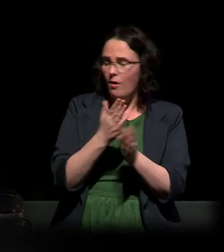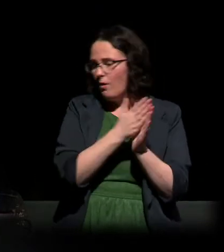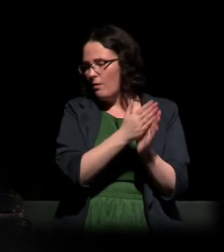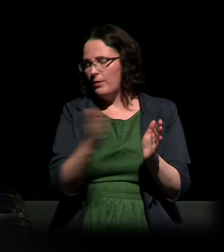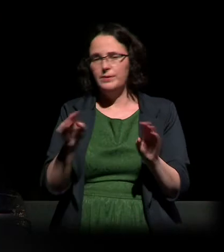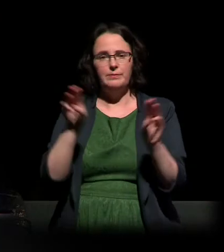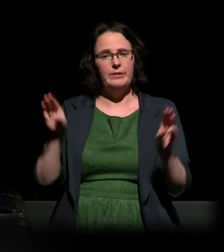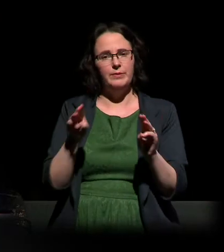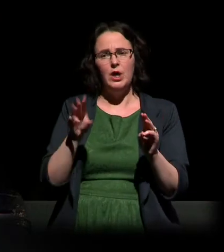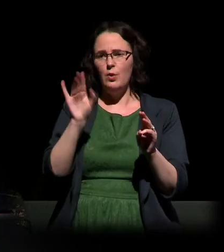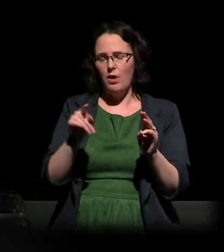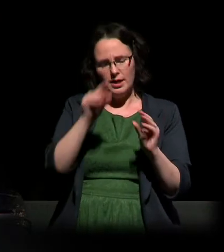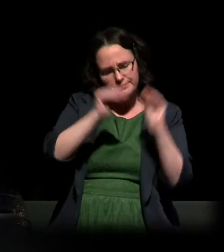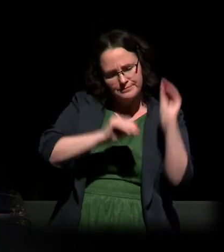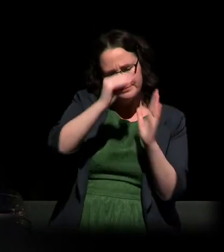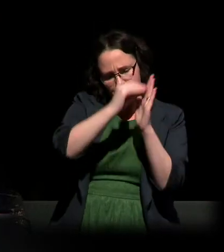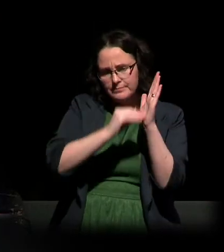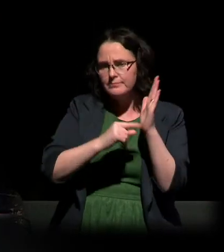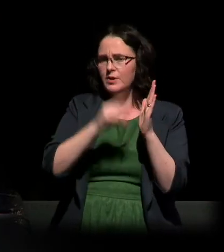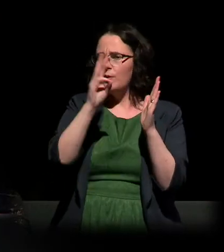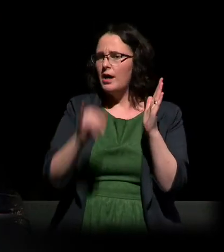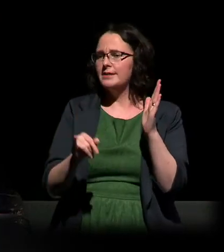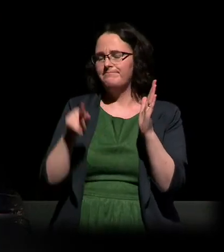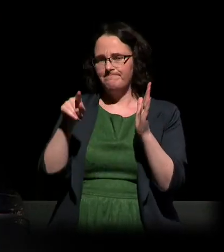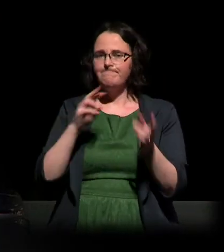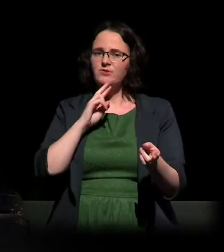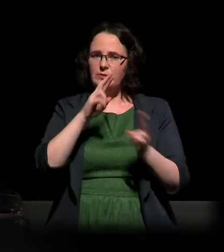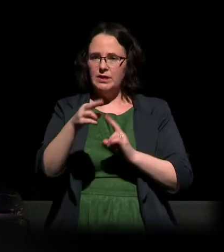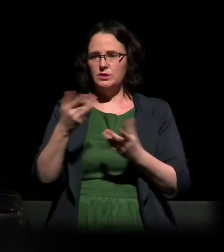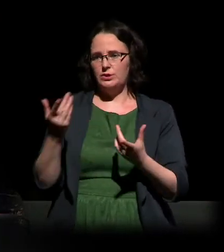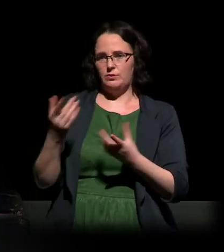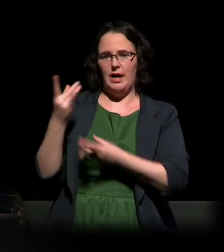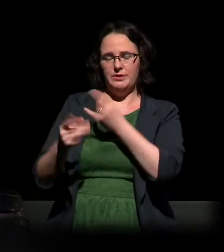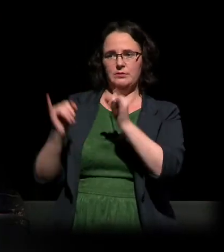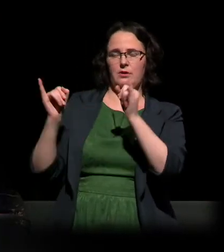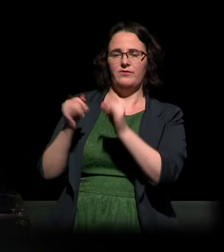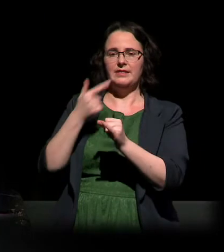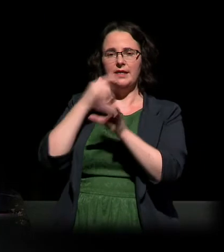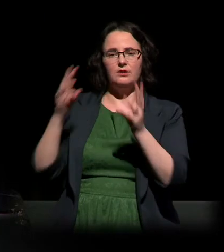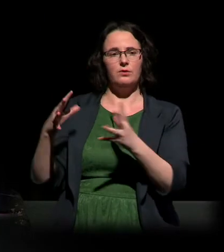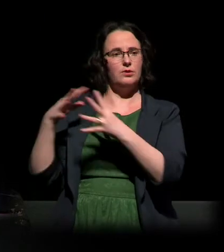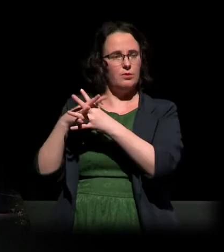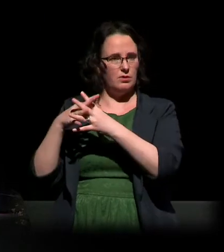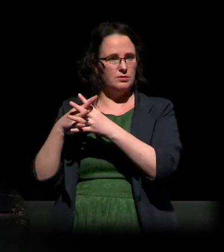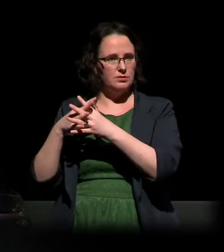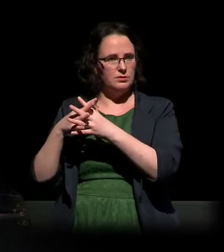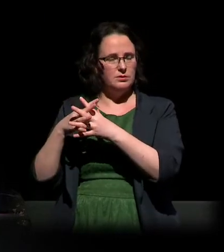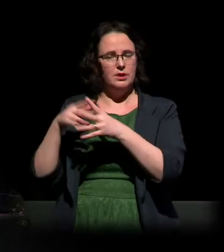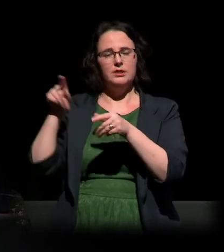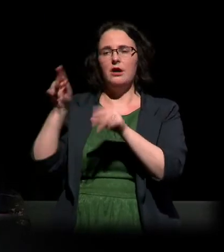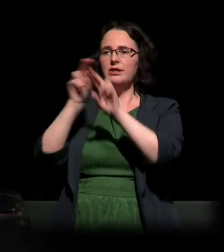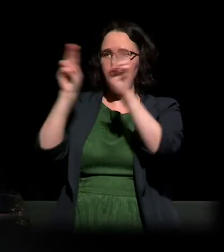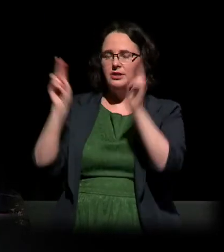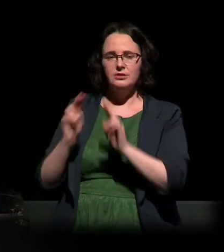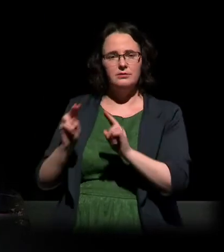horrors of the Second World War and an expression of the will of our international community to make sure that such